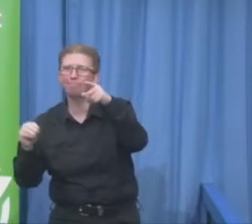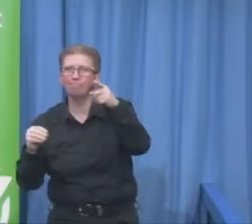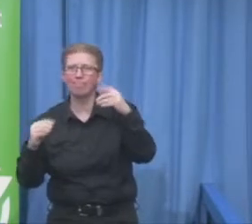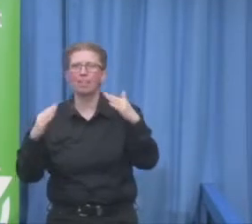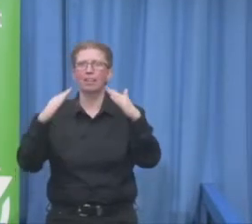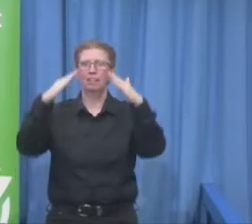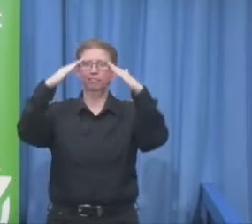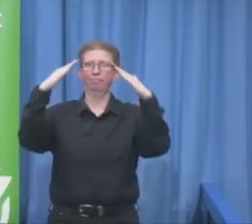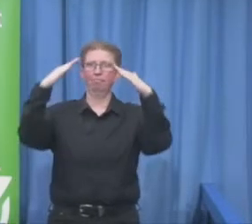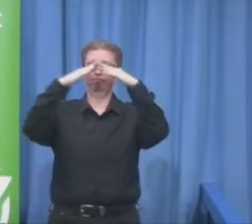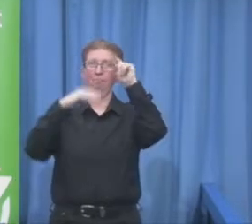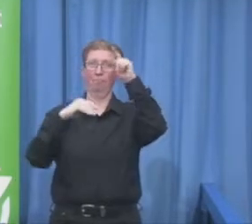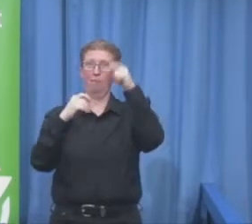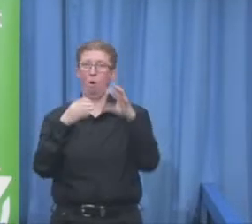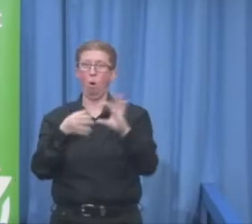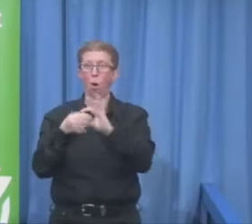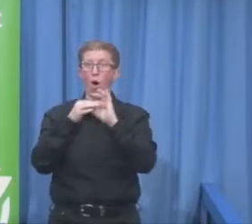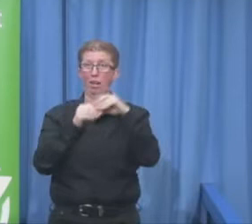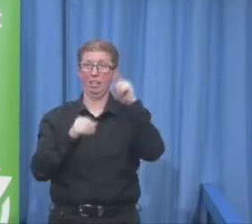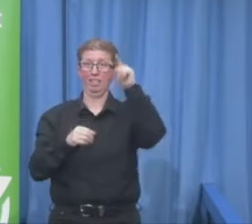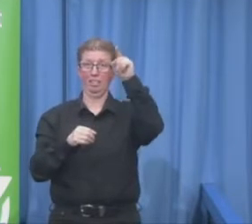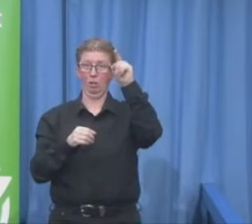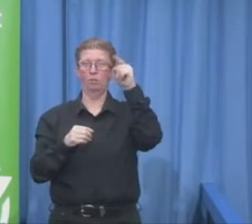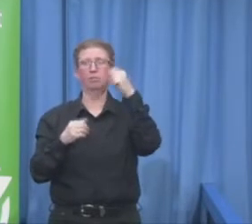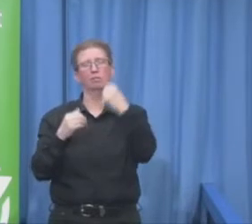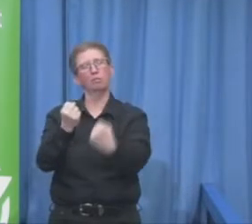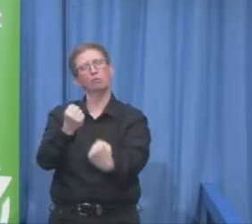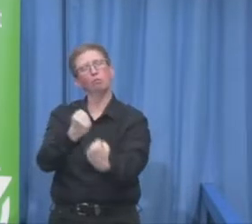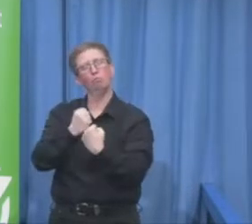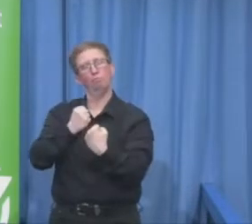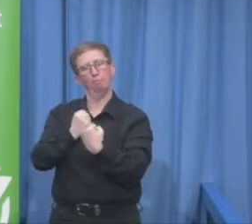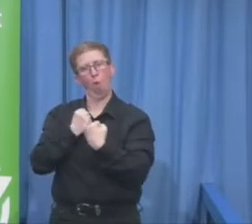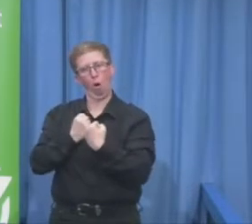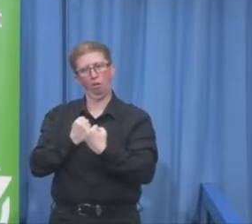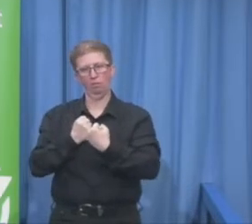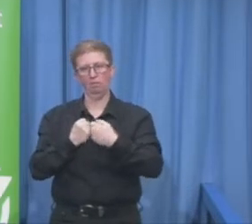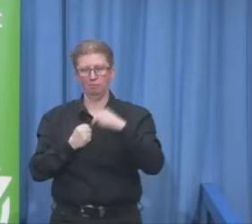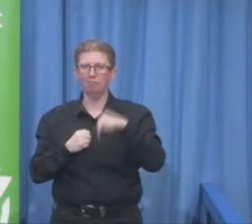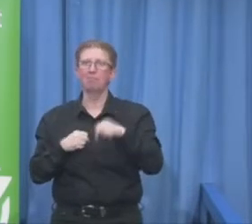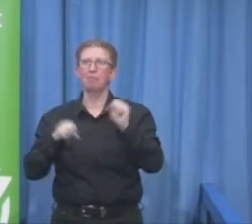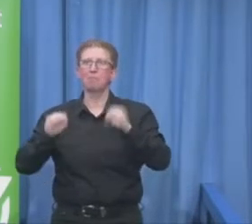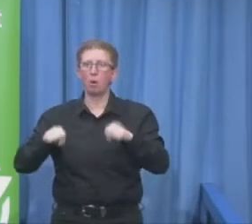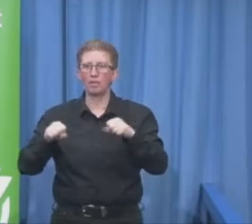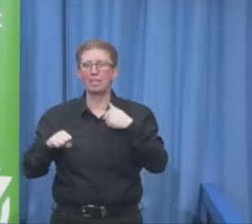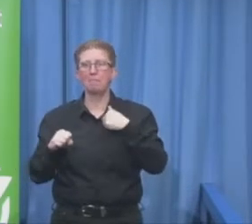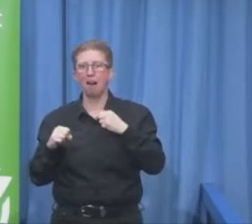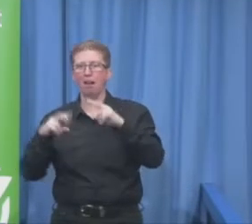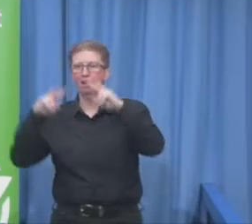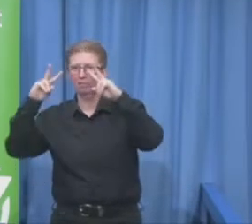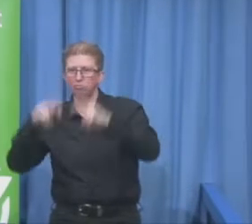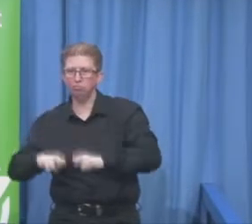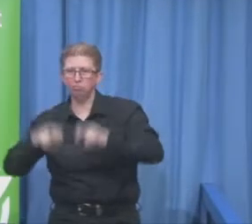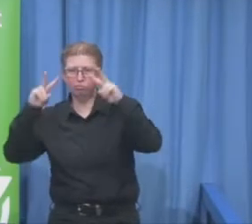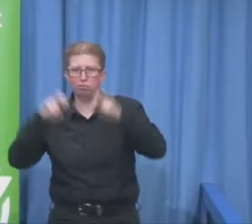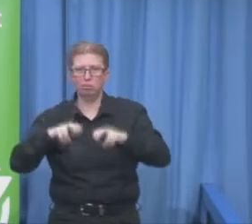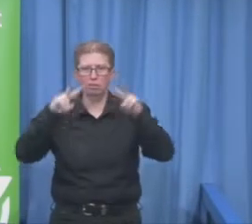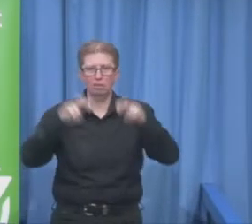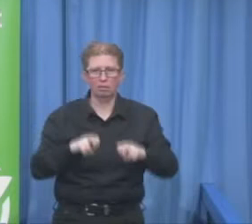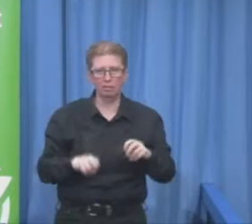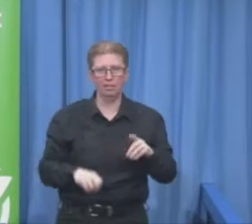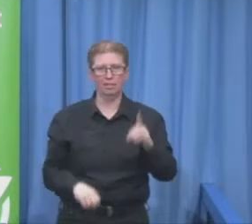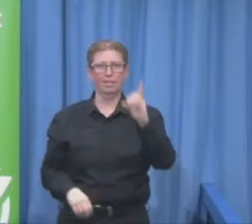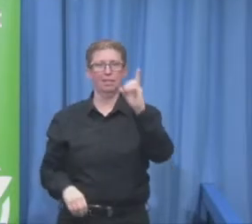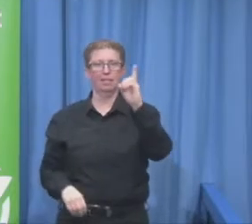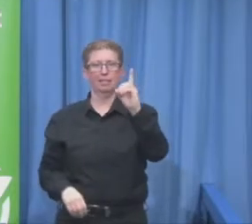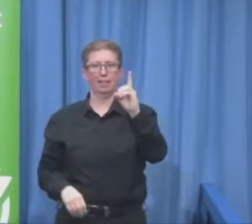DPI as they already did during the past years but also this year for the first the time the world blind union was